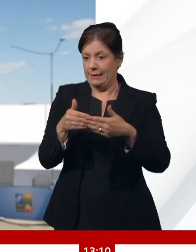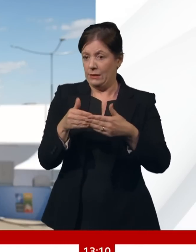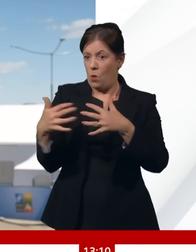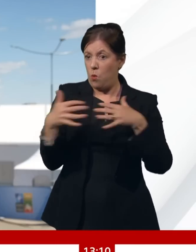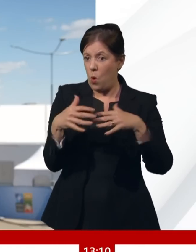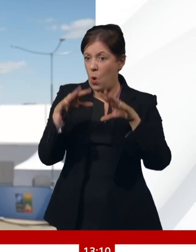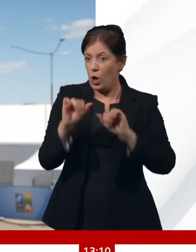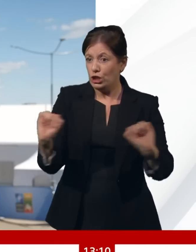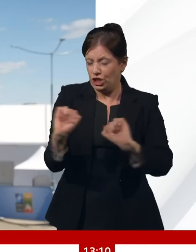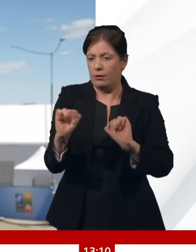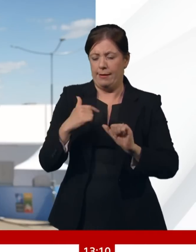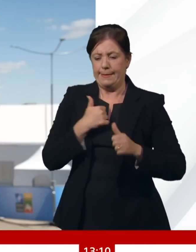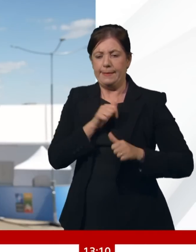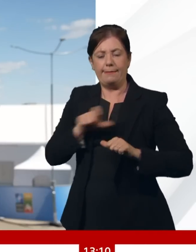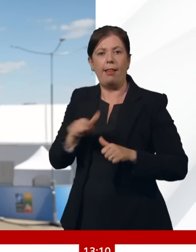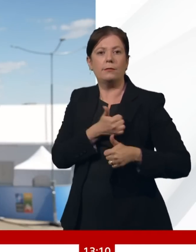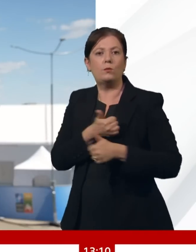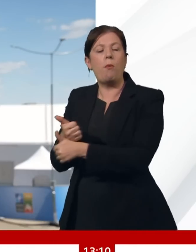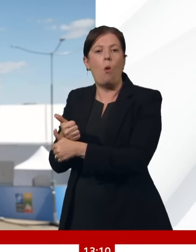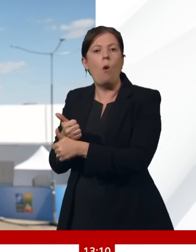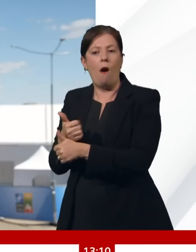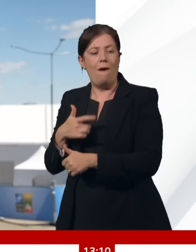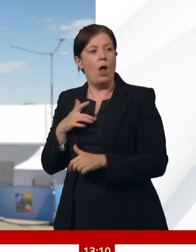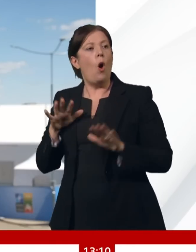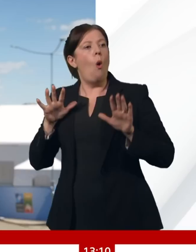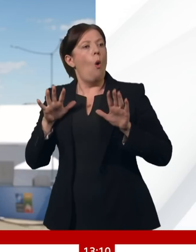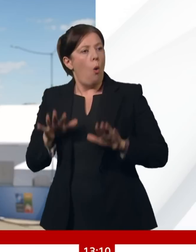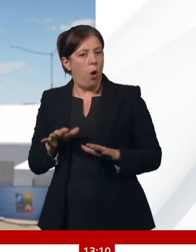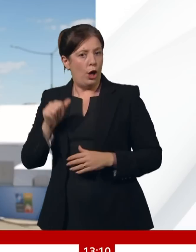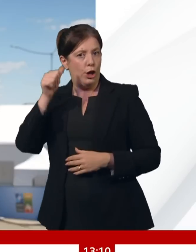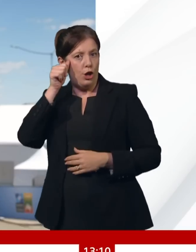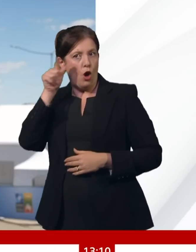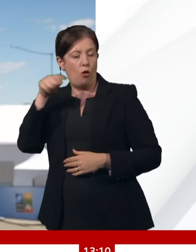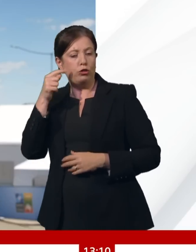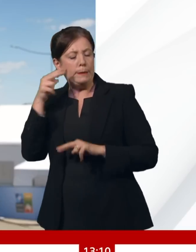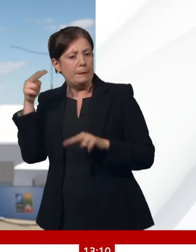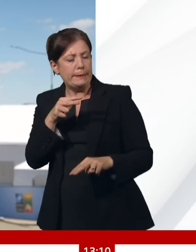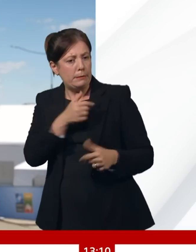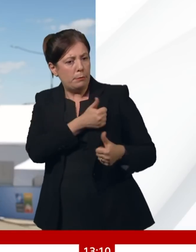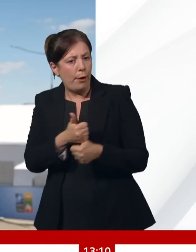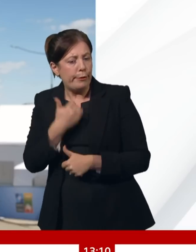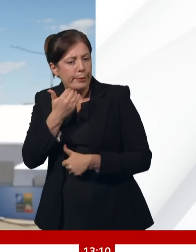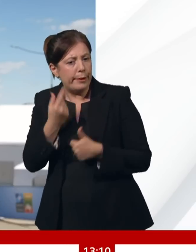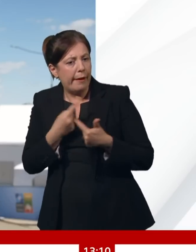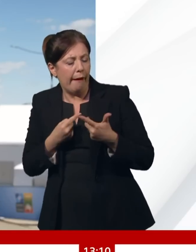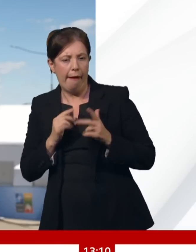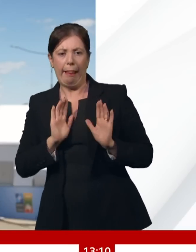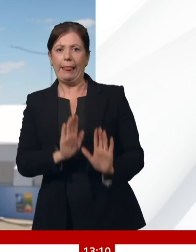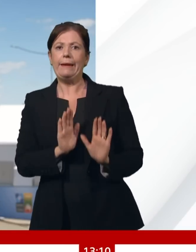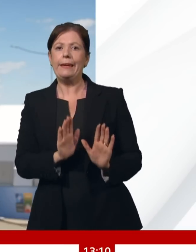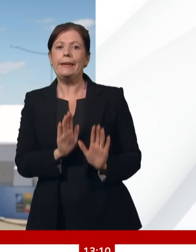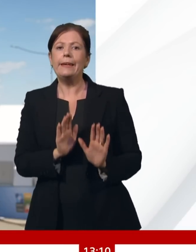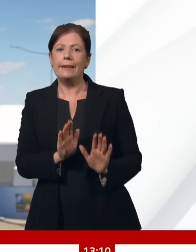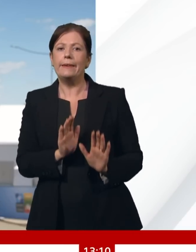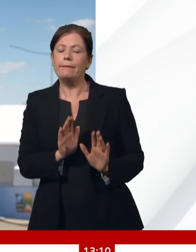becoming a NATO member. That's designed to give more reassurance, to try and deter any future Russian aggression. The one small,